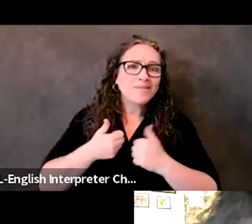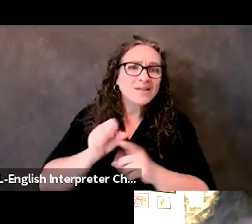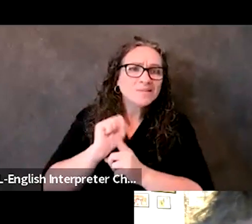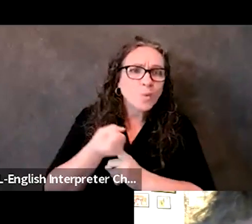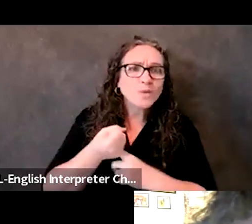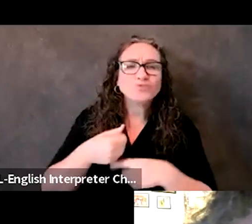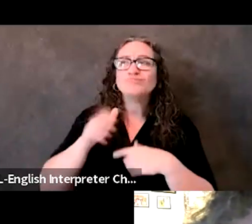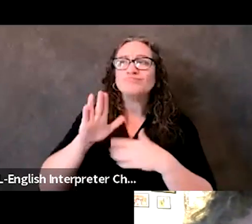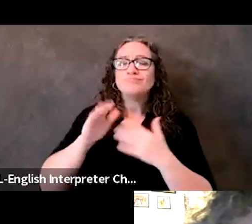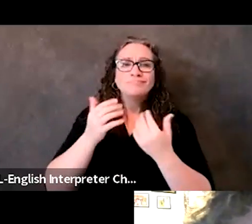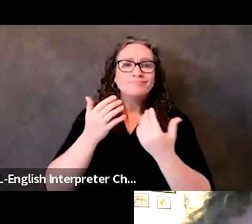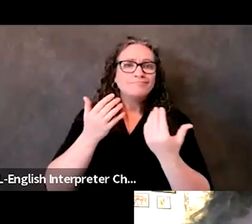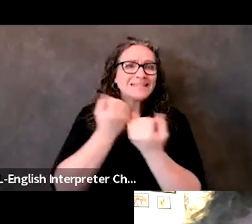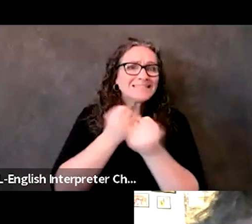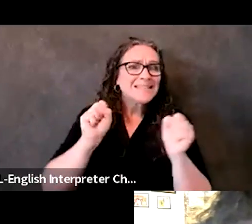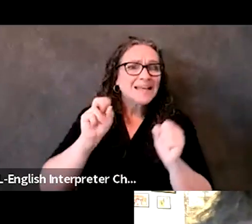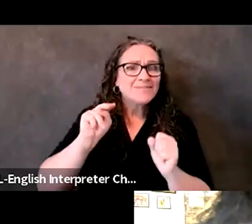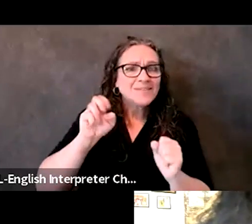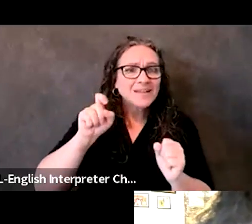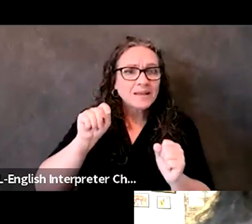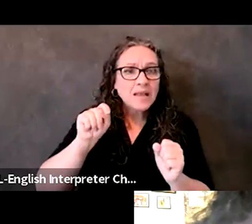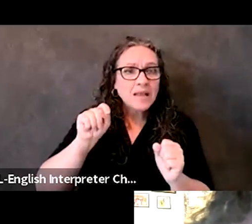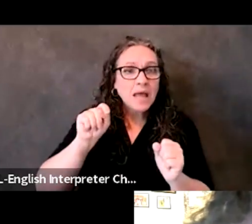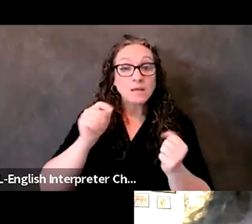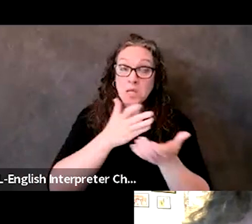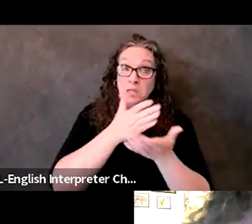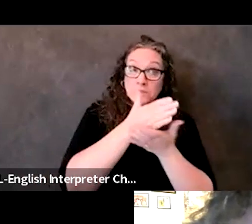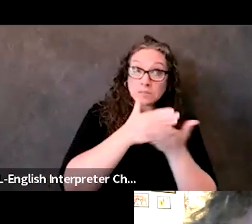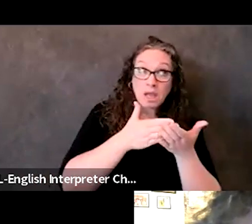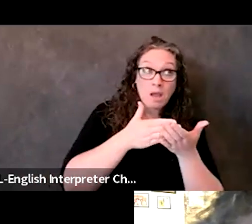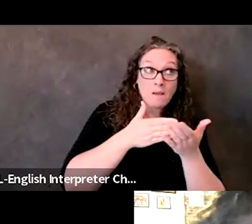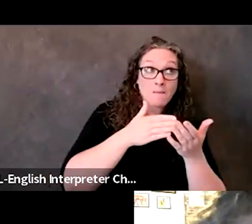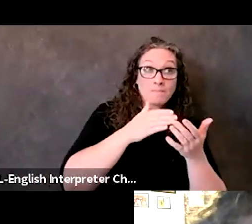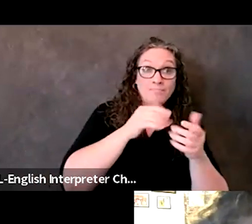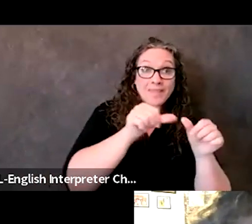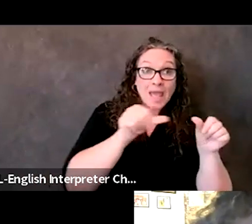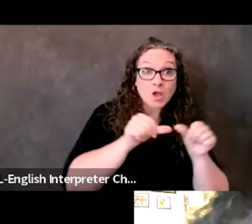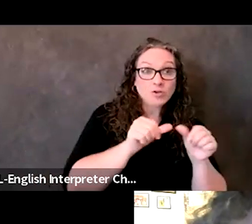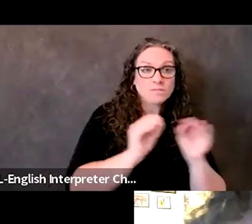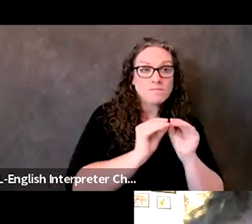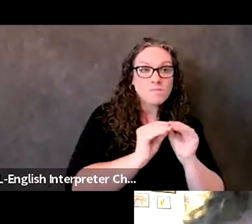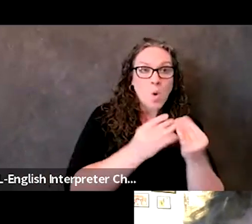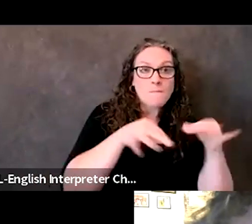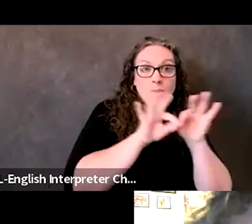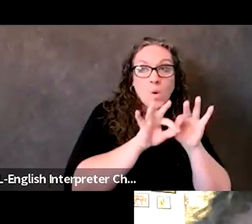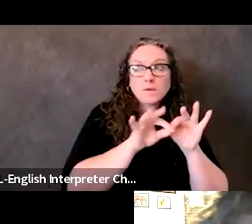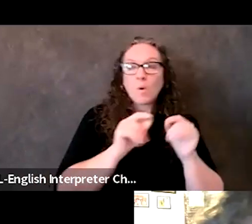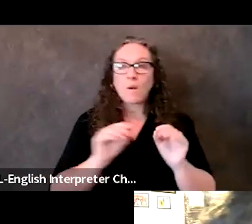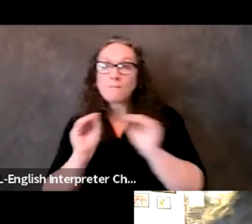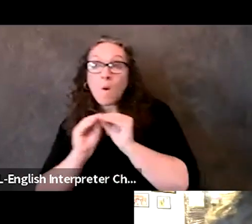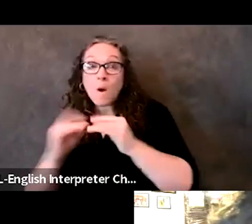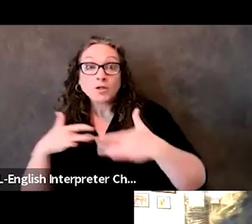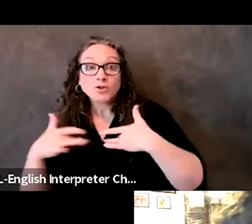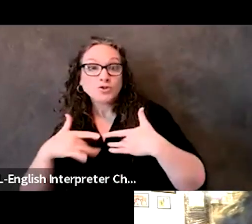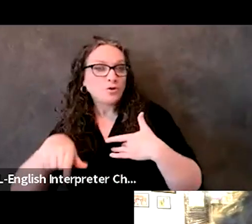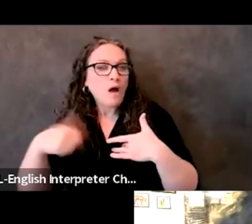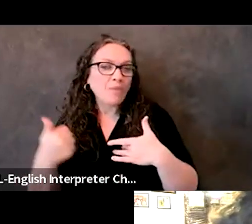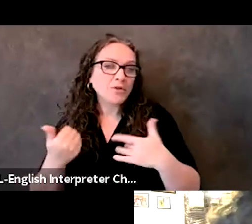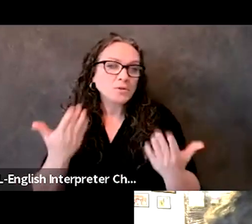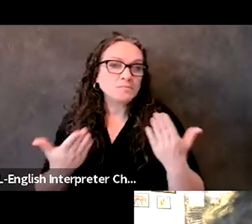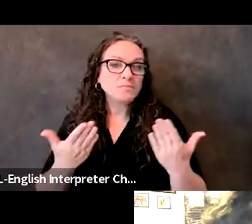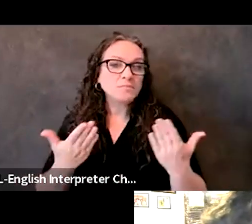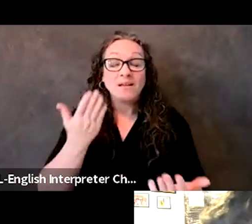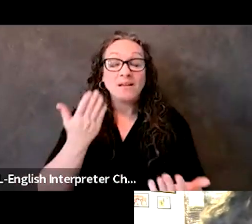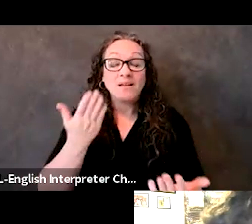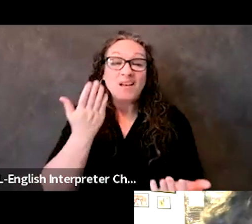components may be more important than others or at least provide a heightened level of concern. For example, a deaf